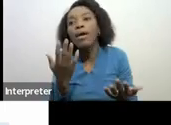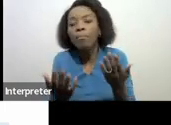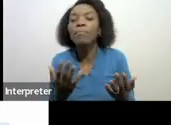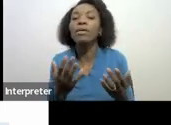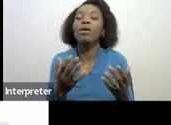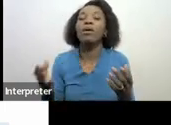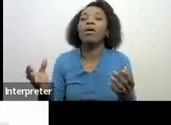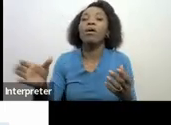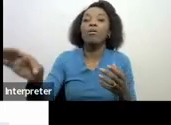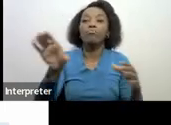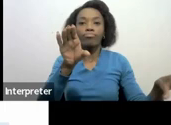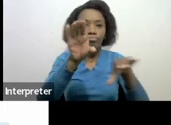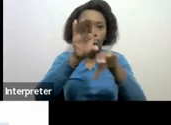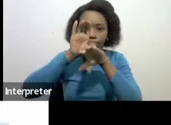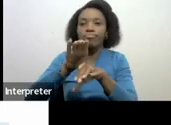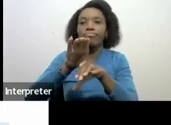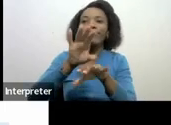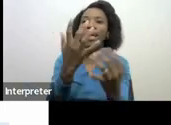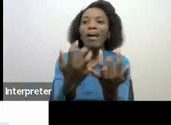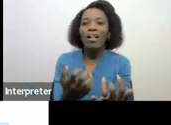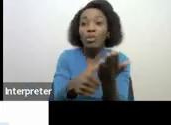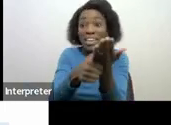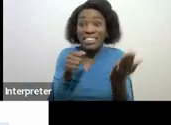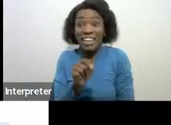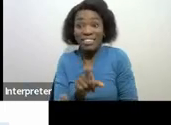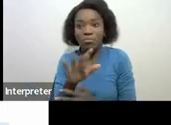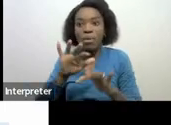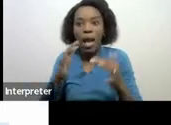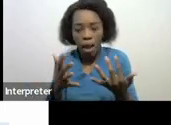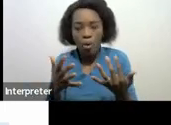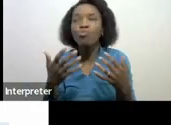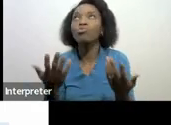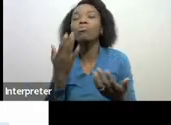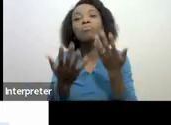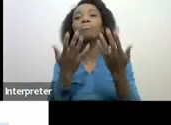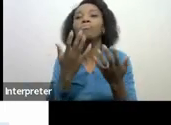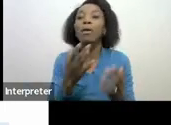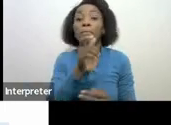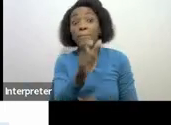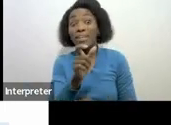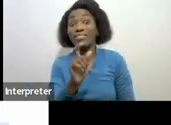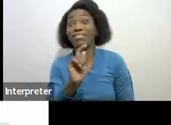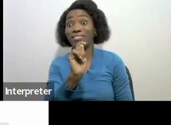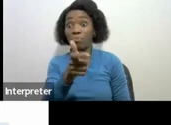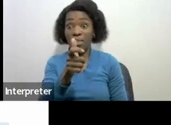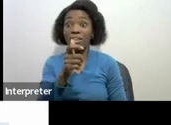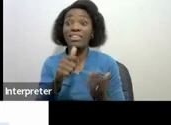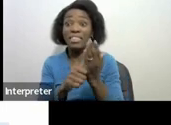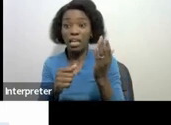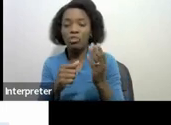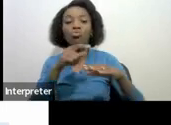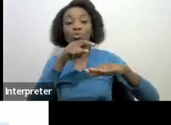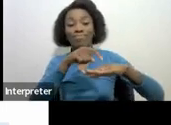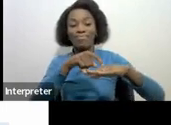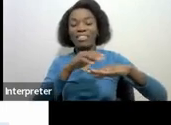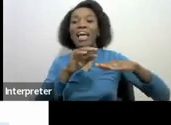taxable income is calculated. In the case of a taxpayer who's over the age of 65 years